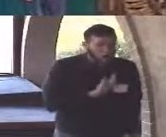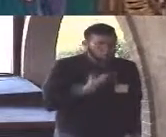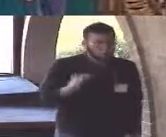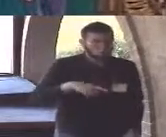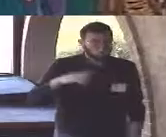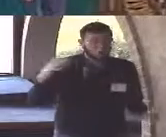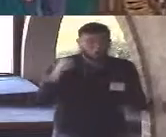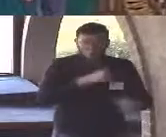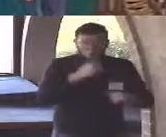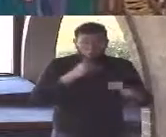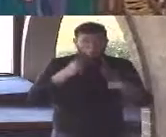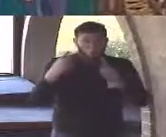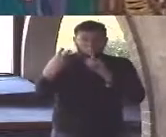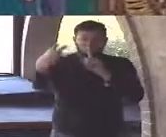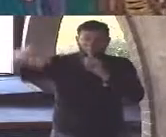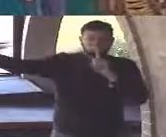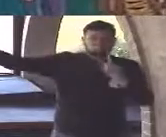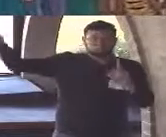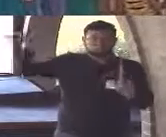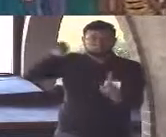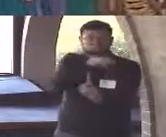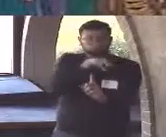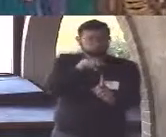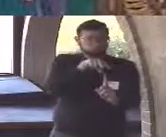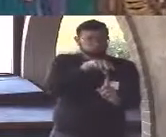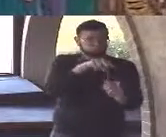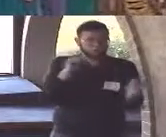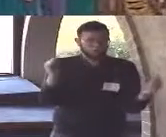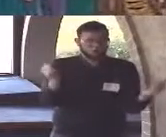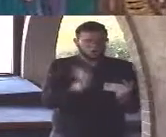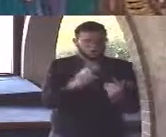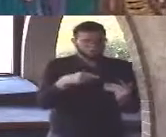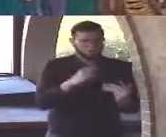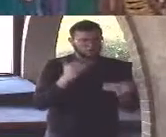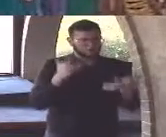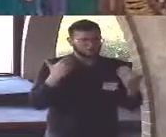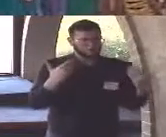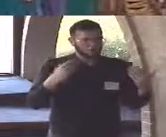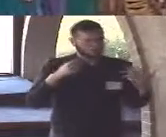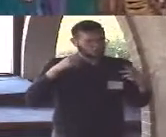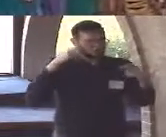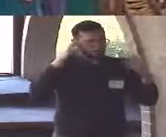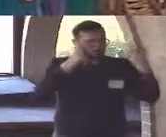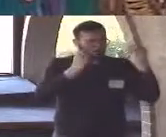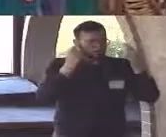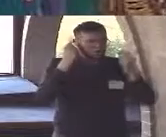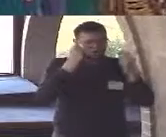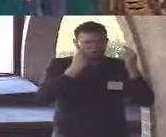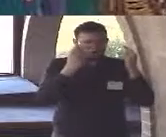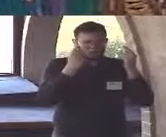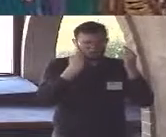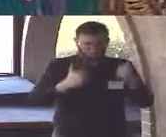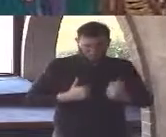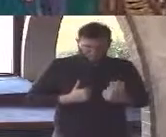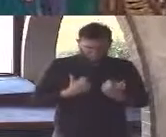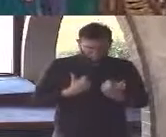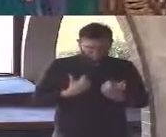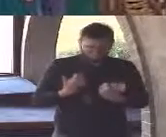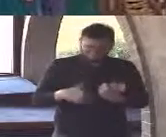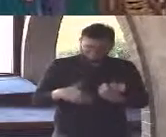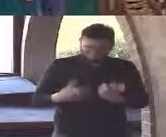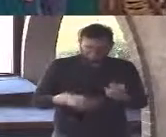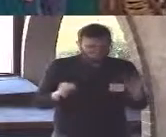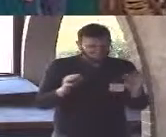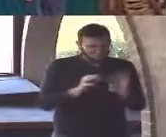let each one of these great thinkers to personally question whether or not life was even worth living anymore it kind of